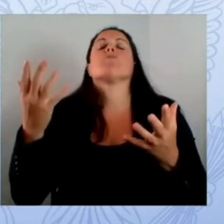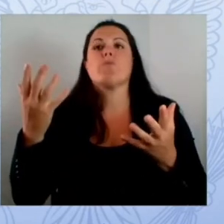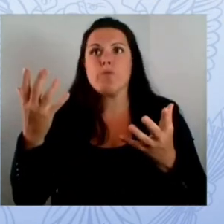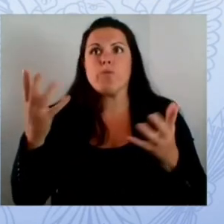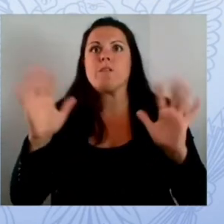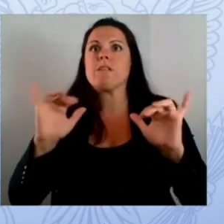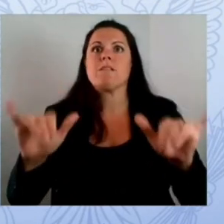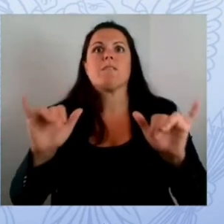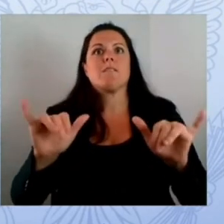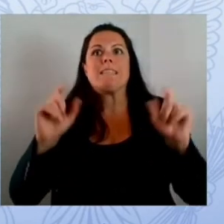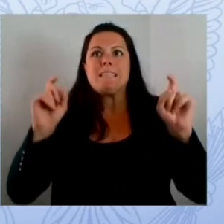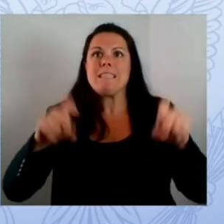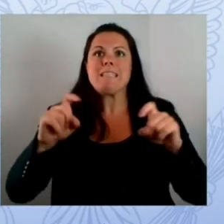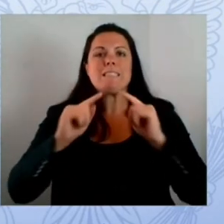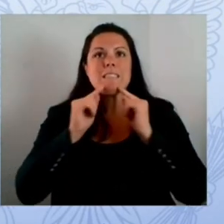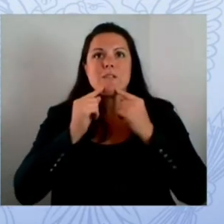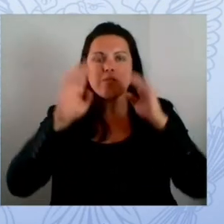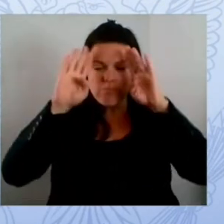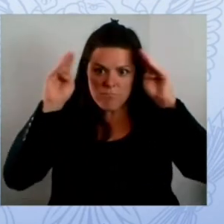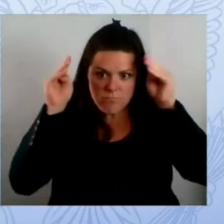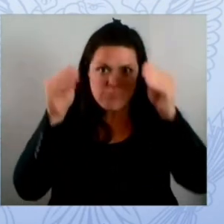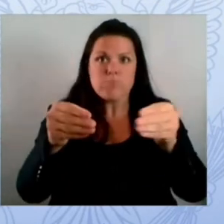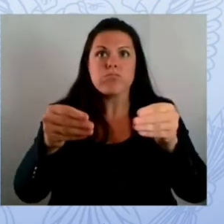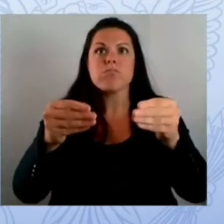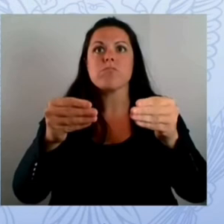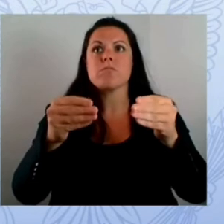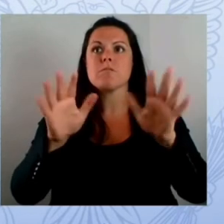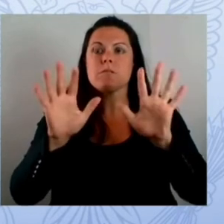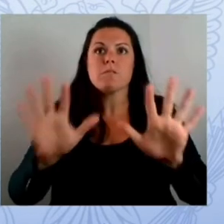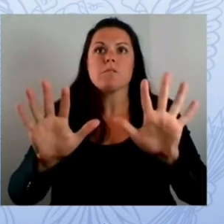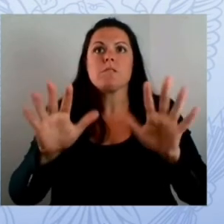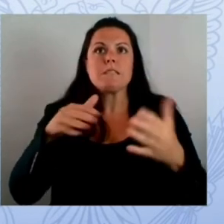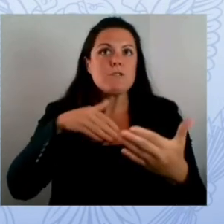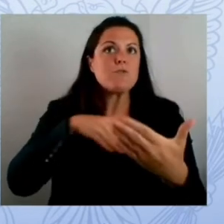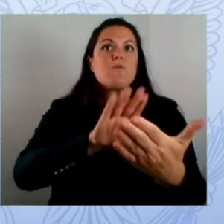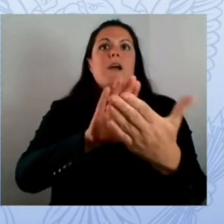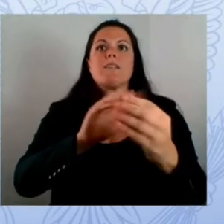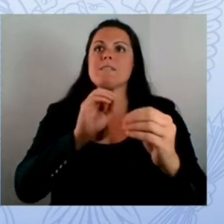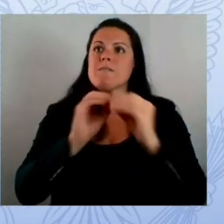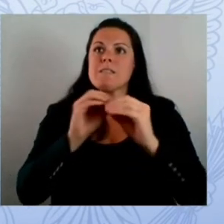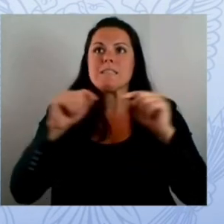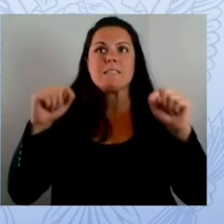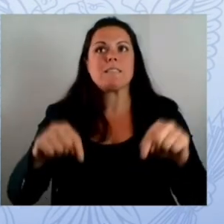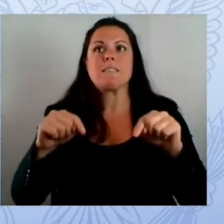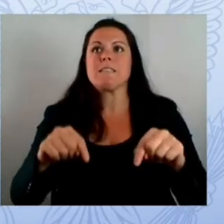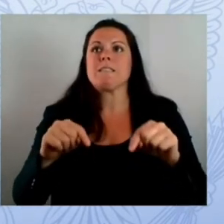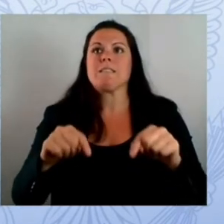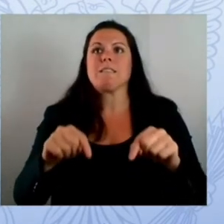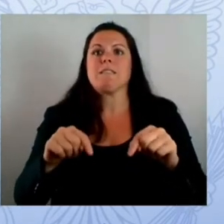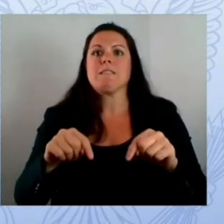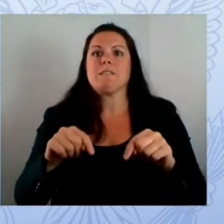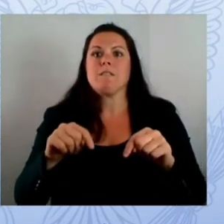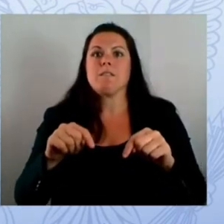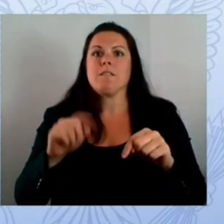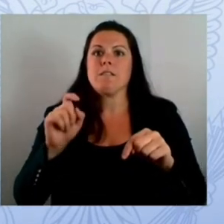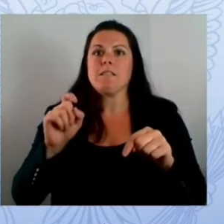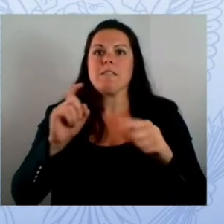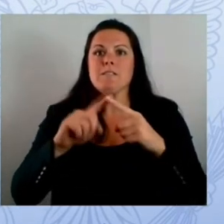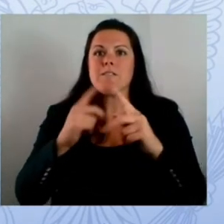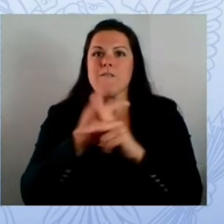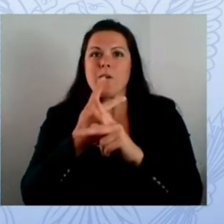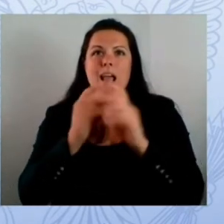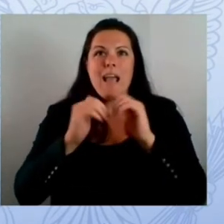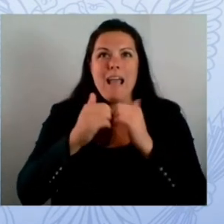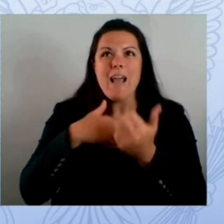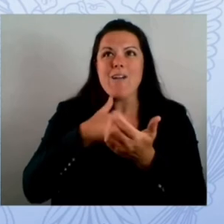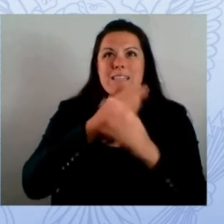ransomware attacks and keep our schools and our students safe from this so a little later you're going to get to hear from several states that we've learned from we